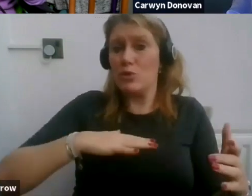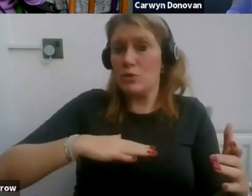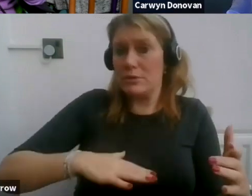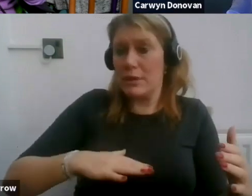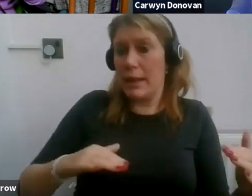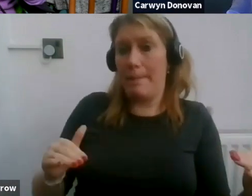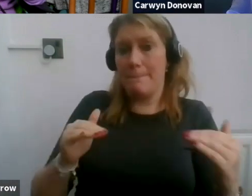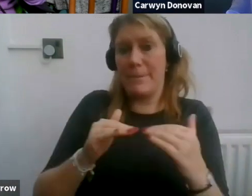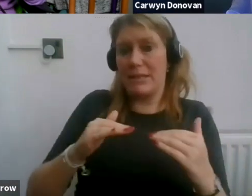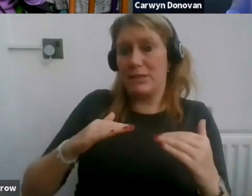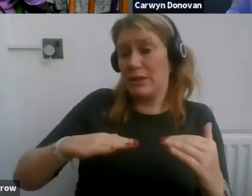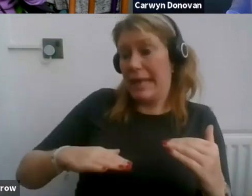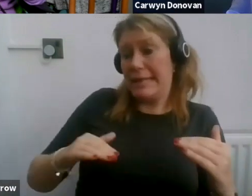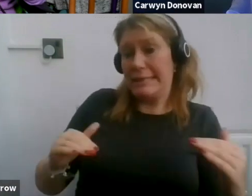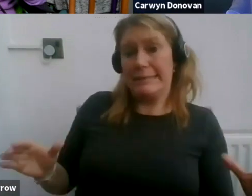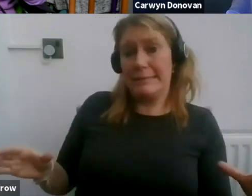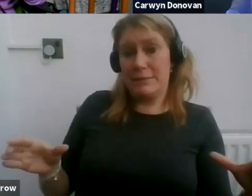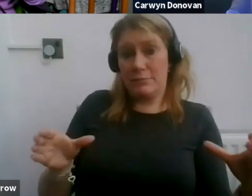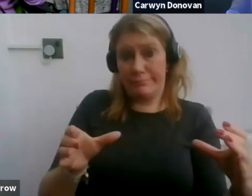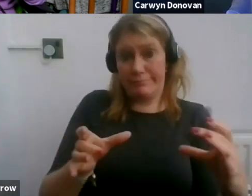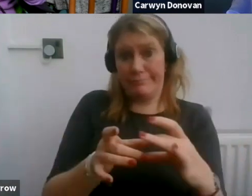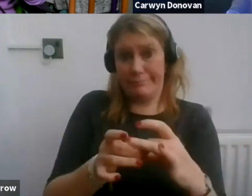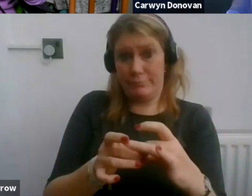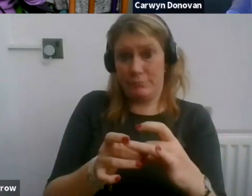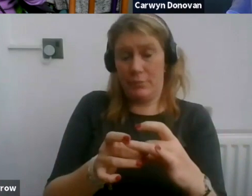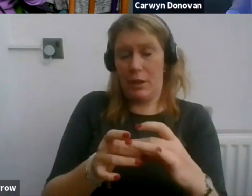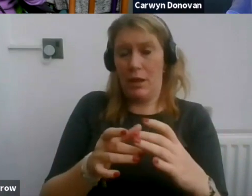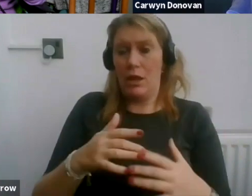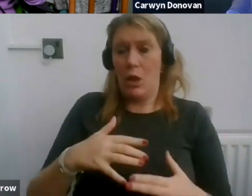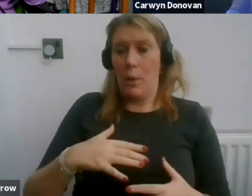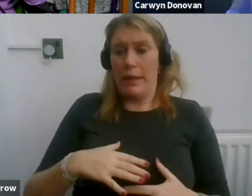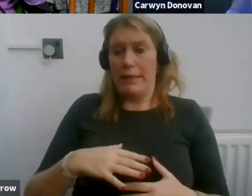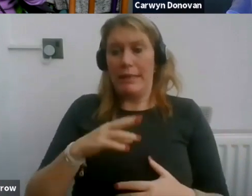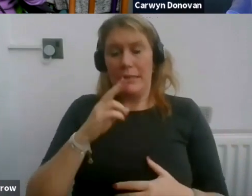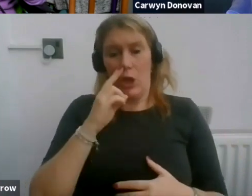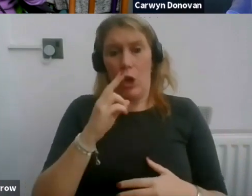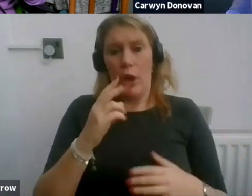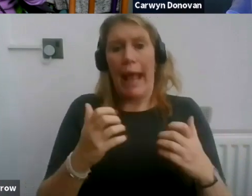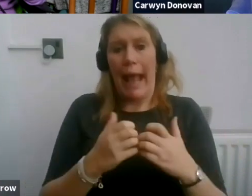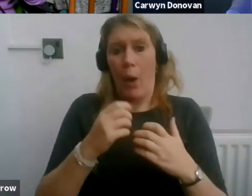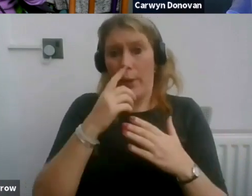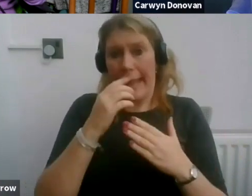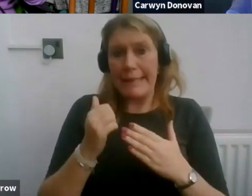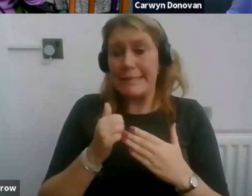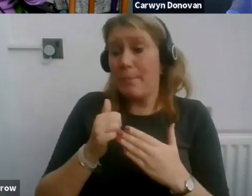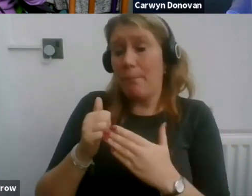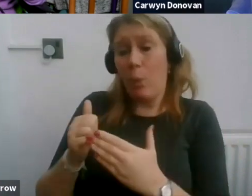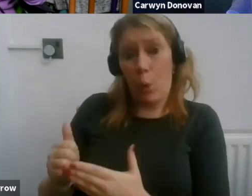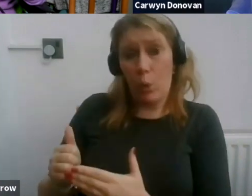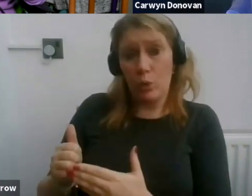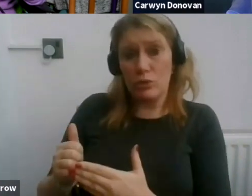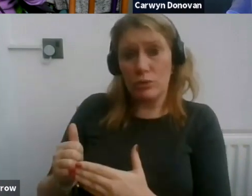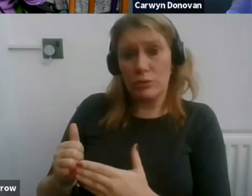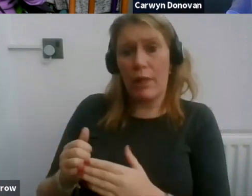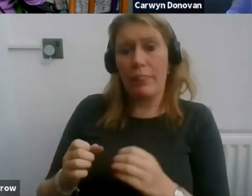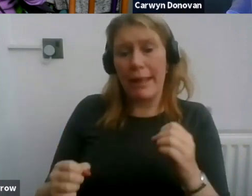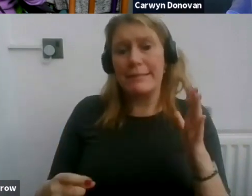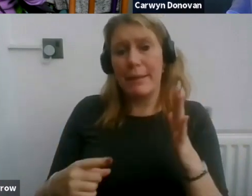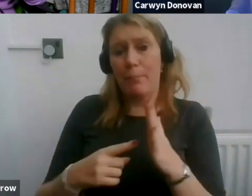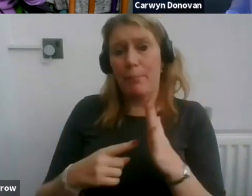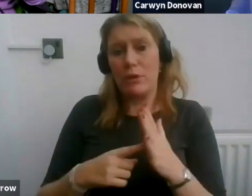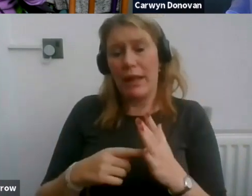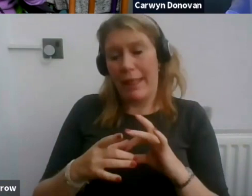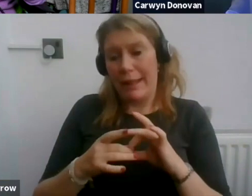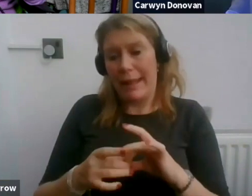can or cannot. It needs to be looking at what it can do to support you. And that is enshrined in law, OK?